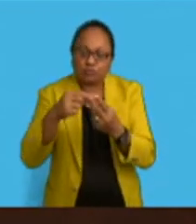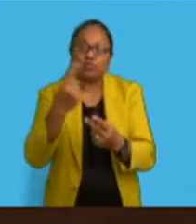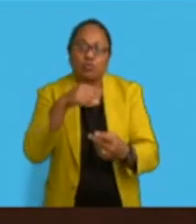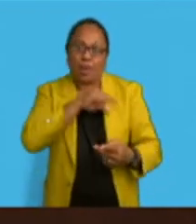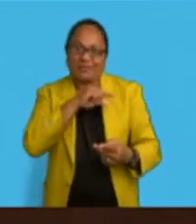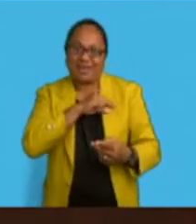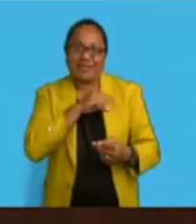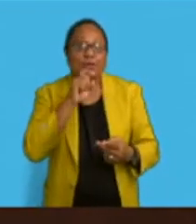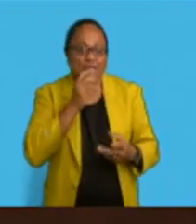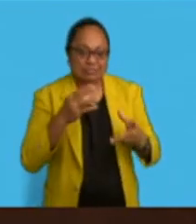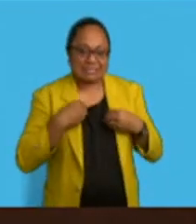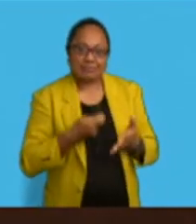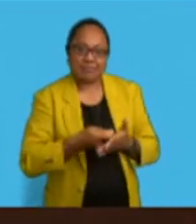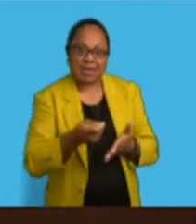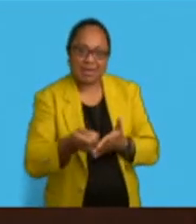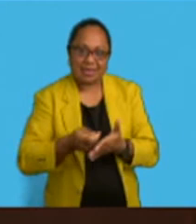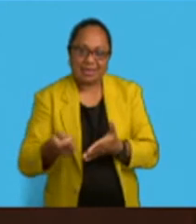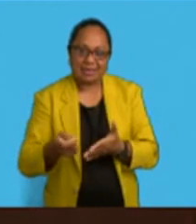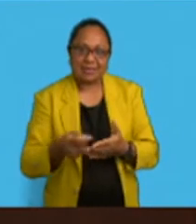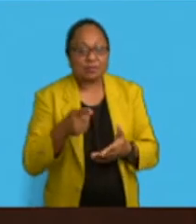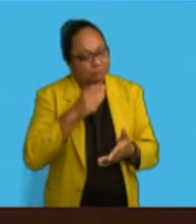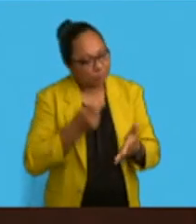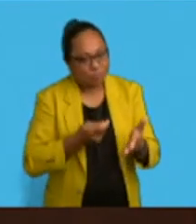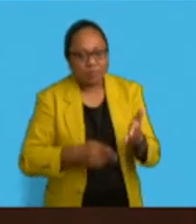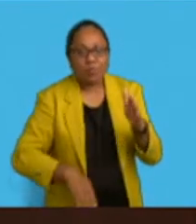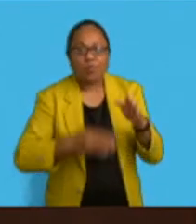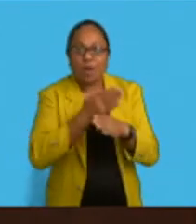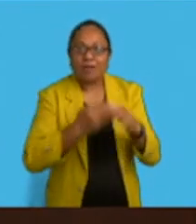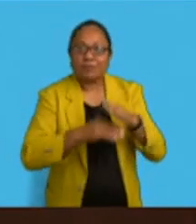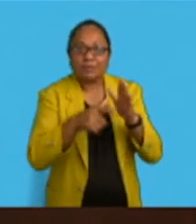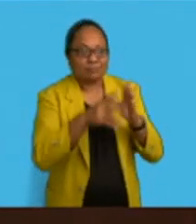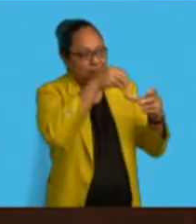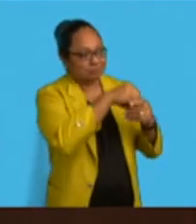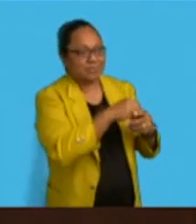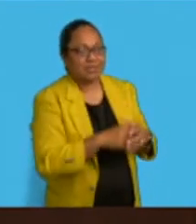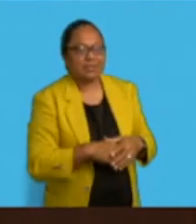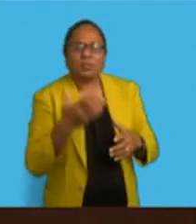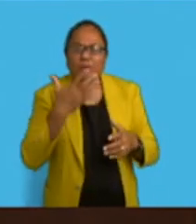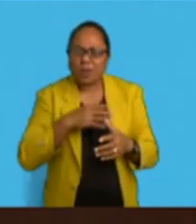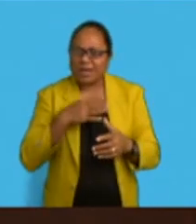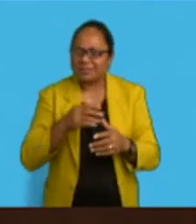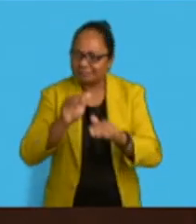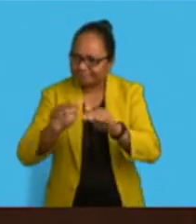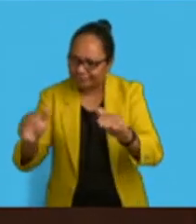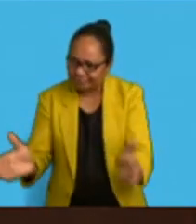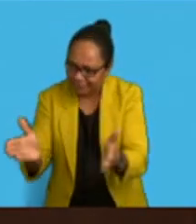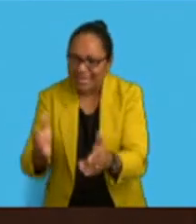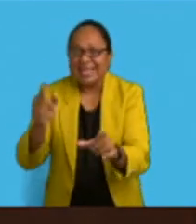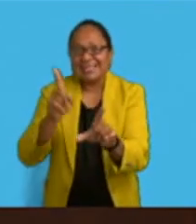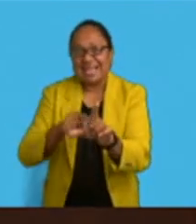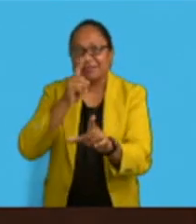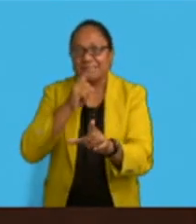paid for full-time employment. We want to capture the energy and imagination of these young people to help develop other young people